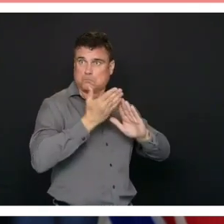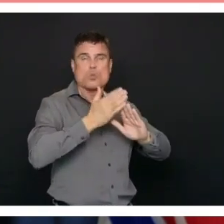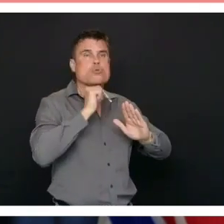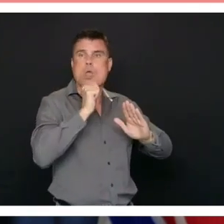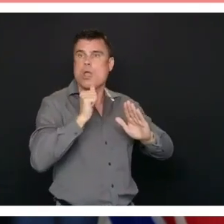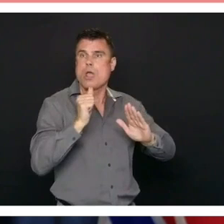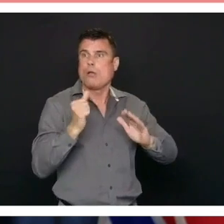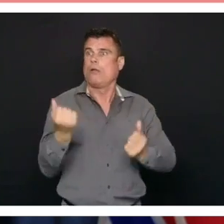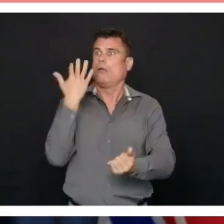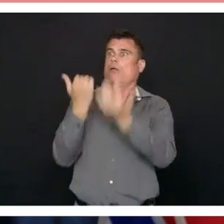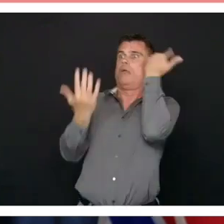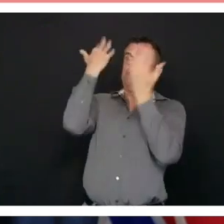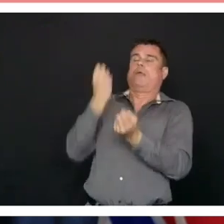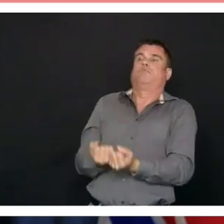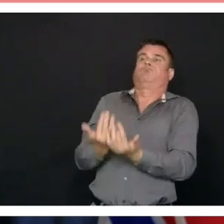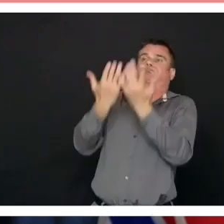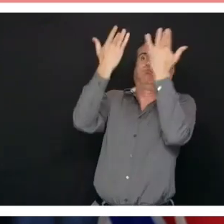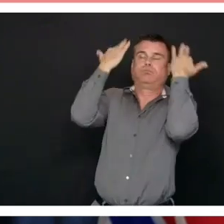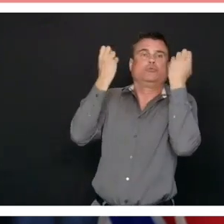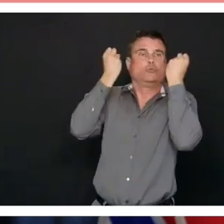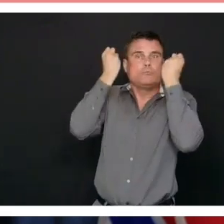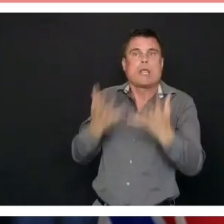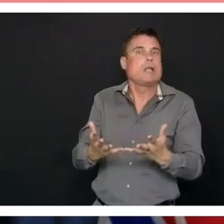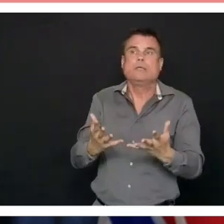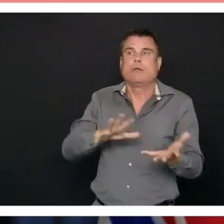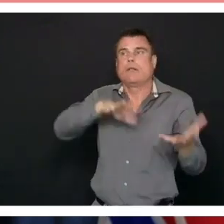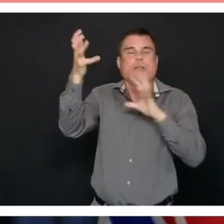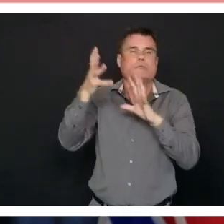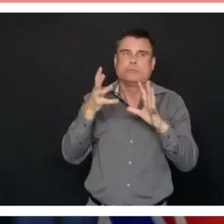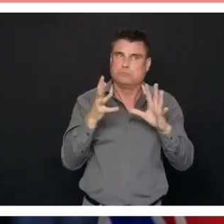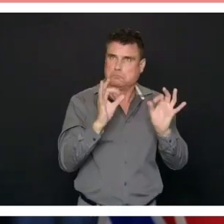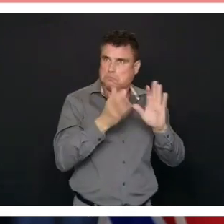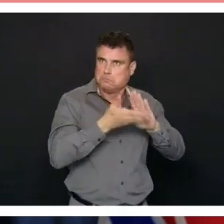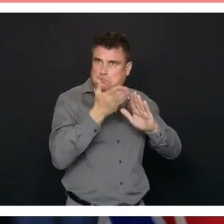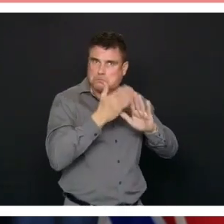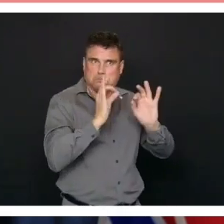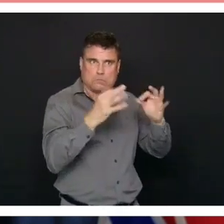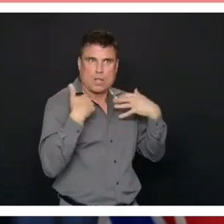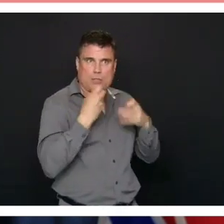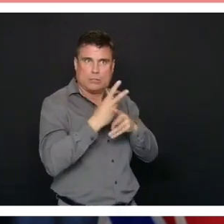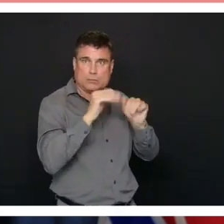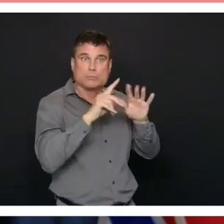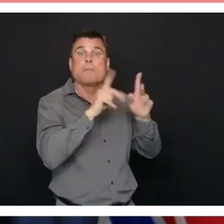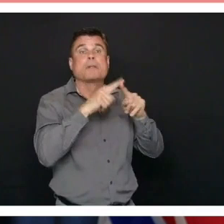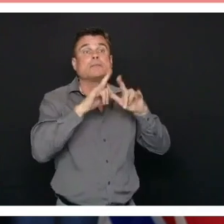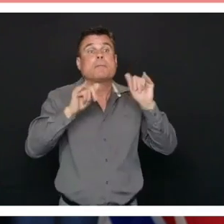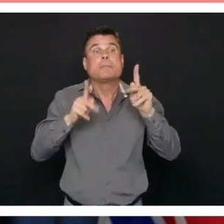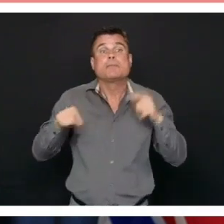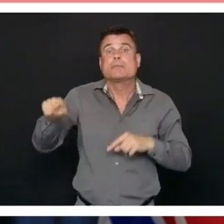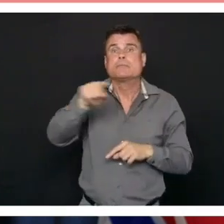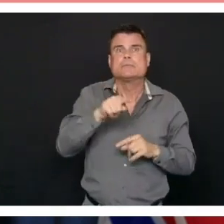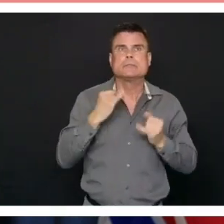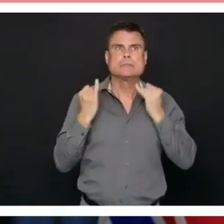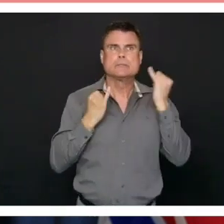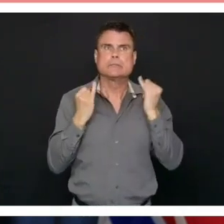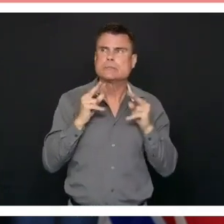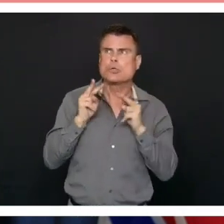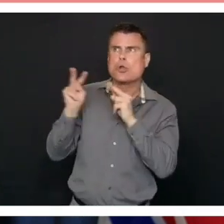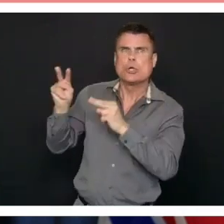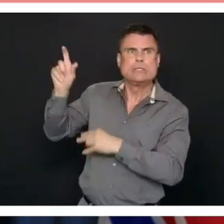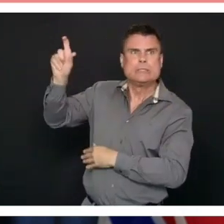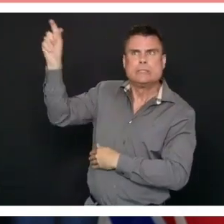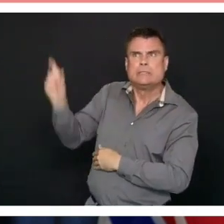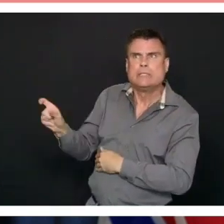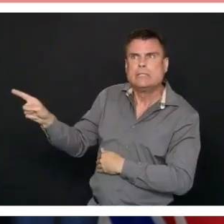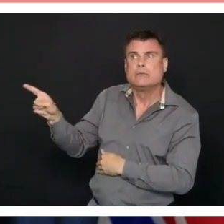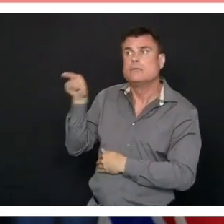that the extraordinary anxiety that that system was facing seeing what was happening in places such as Italy and then New York in our healthcare